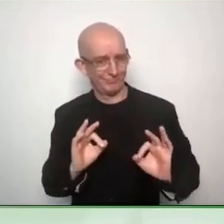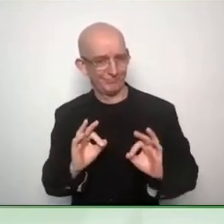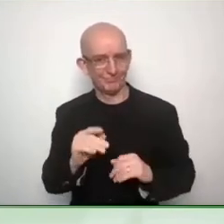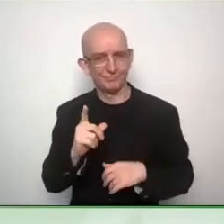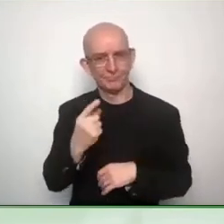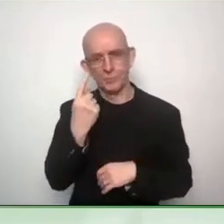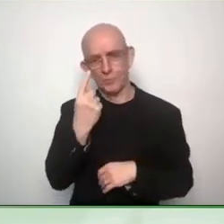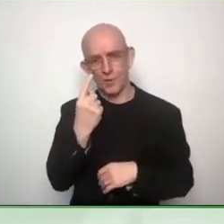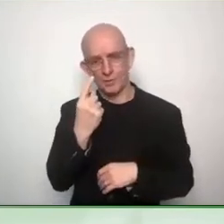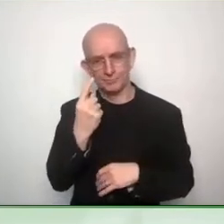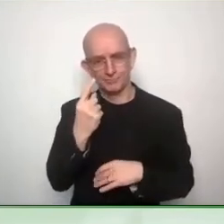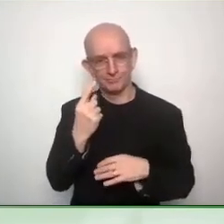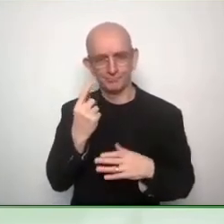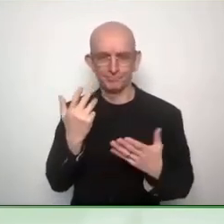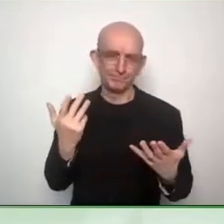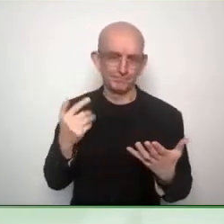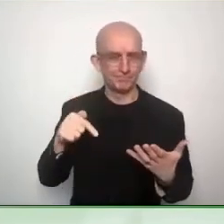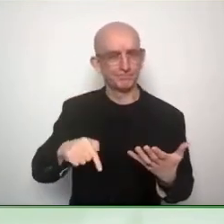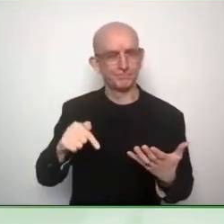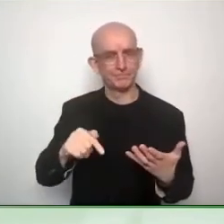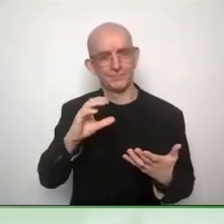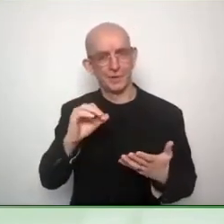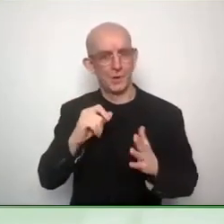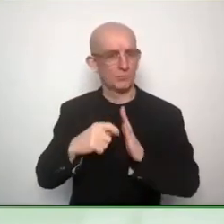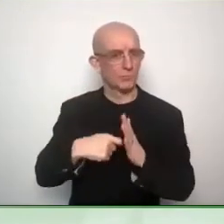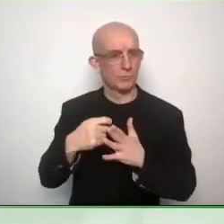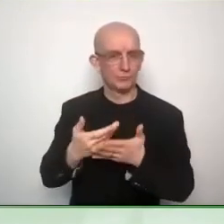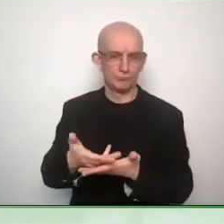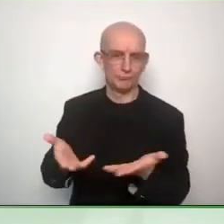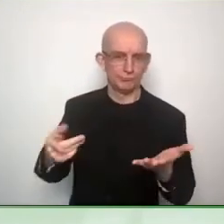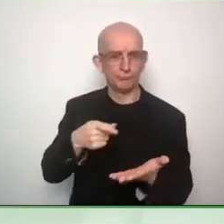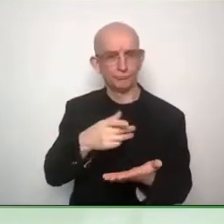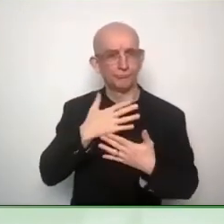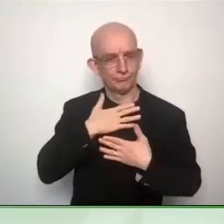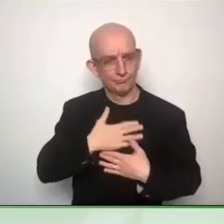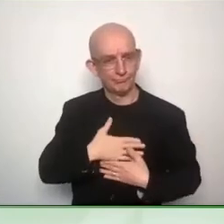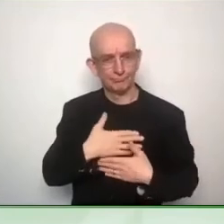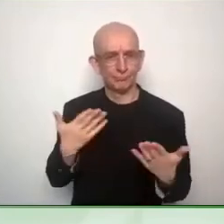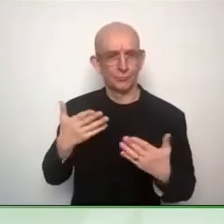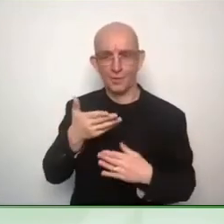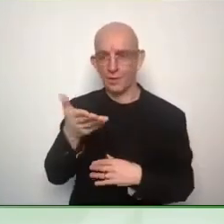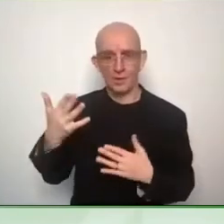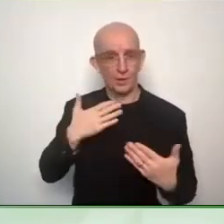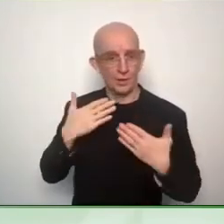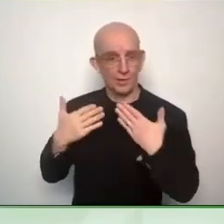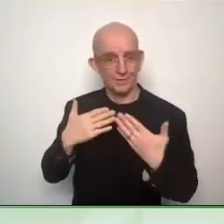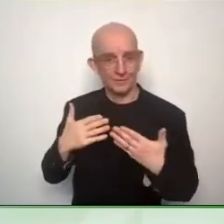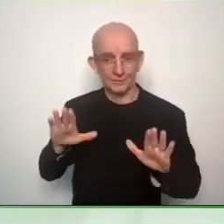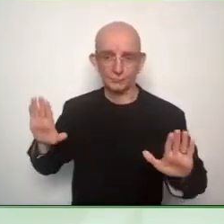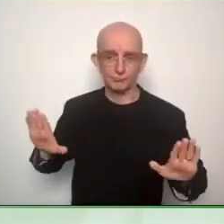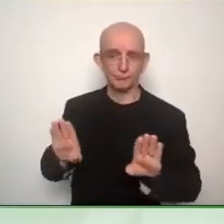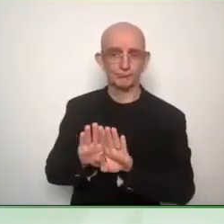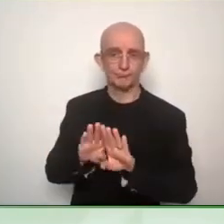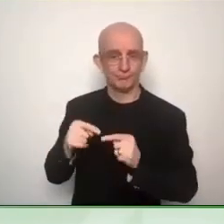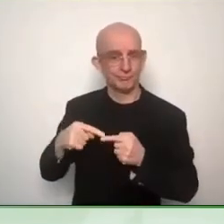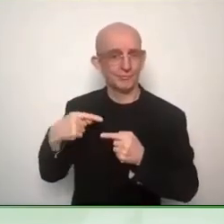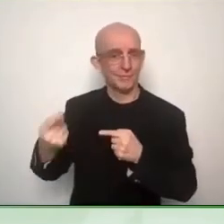touch or consult a certain document or how can they help? You can go to the website,